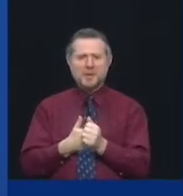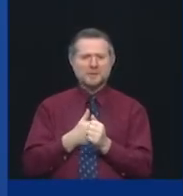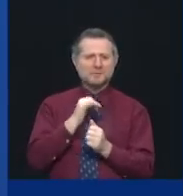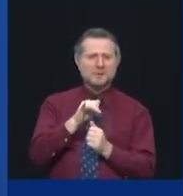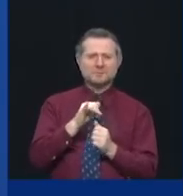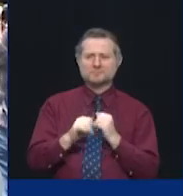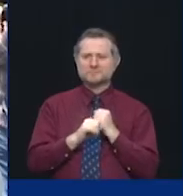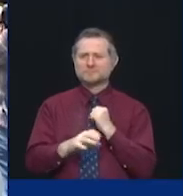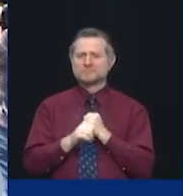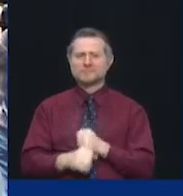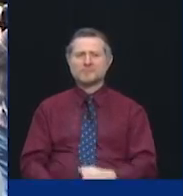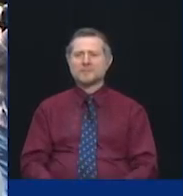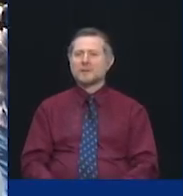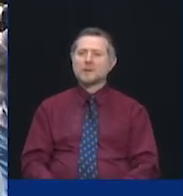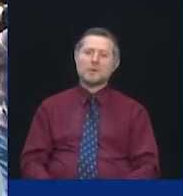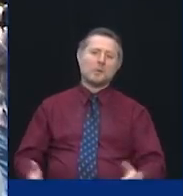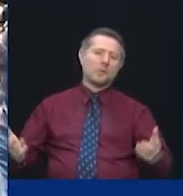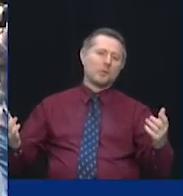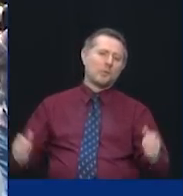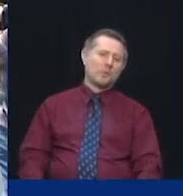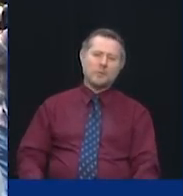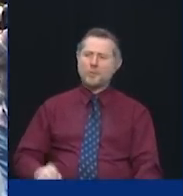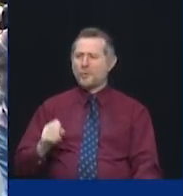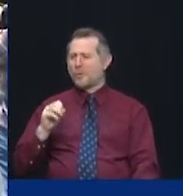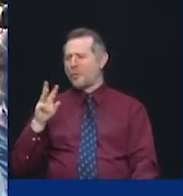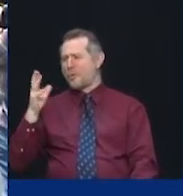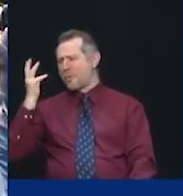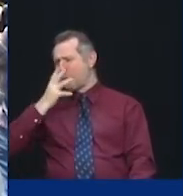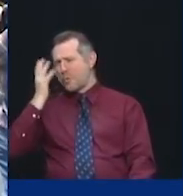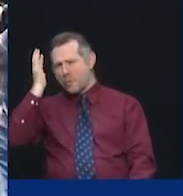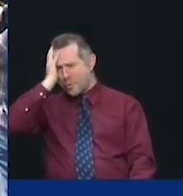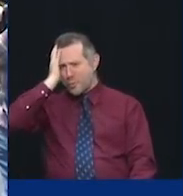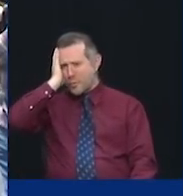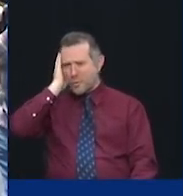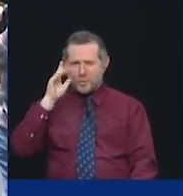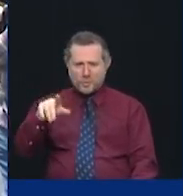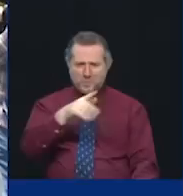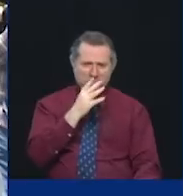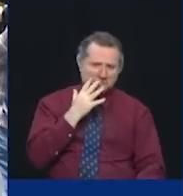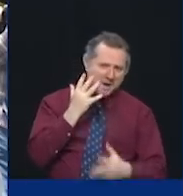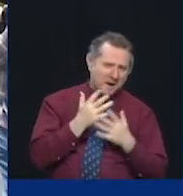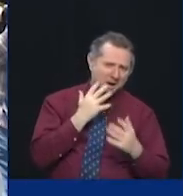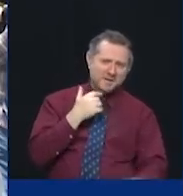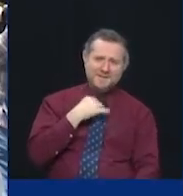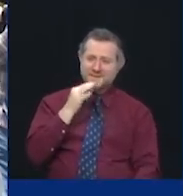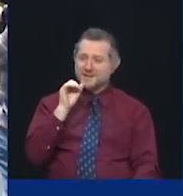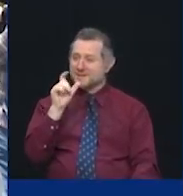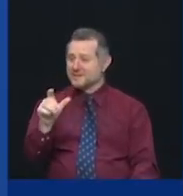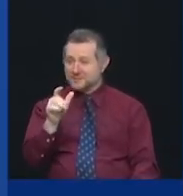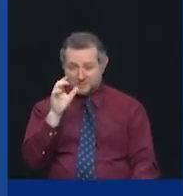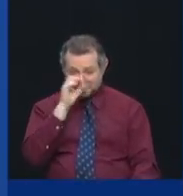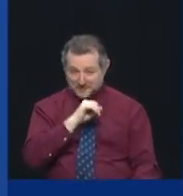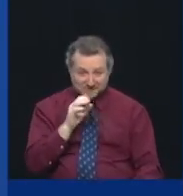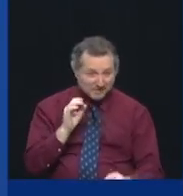Oh. You're going to be so embarrassed when you find out who it is. No guesses?